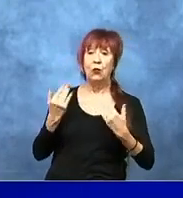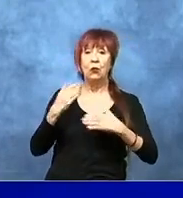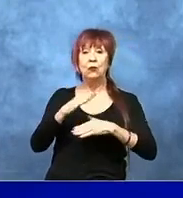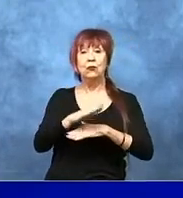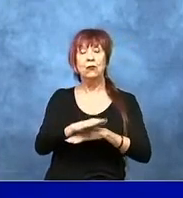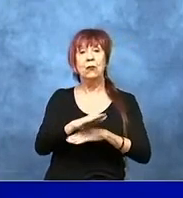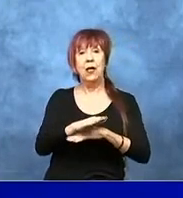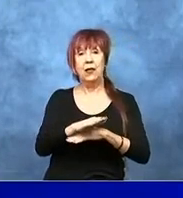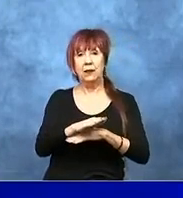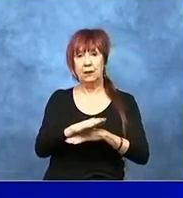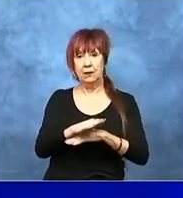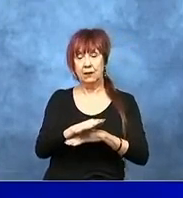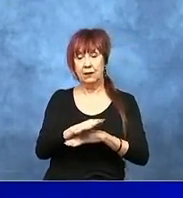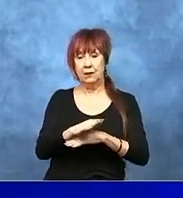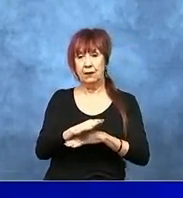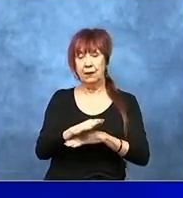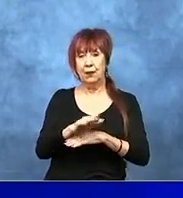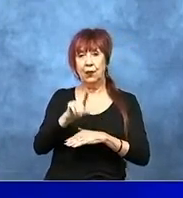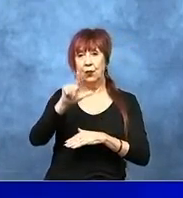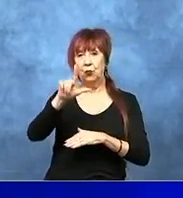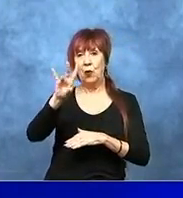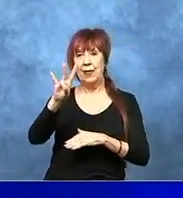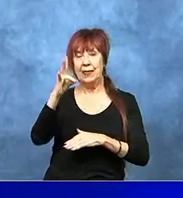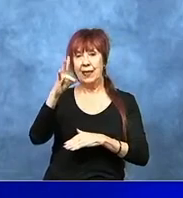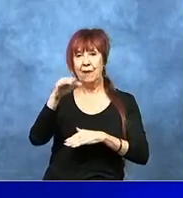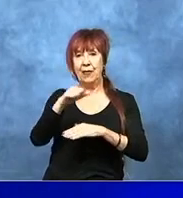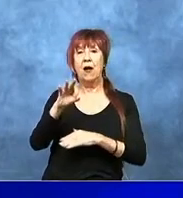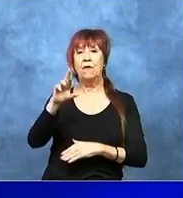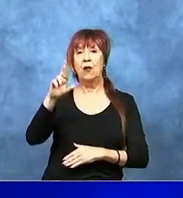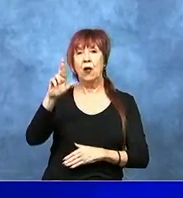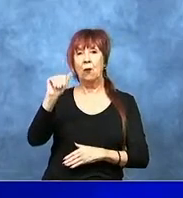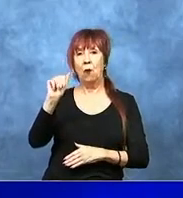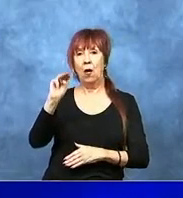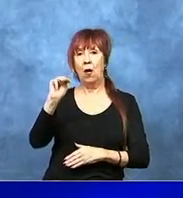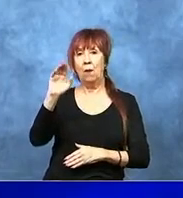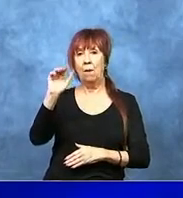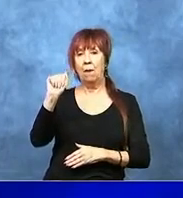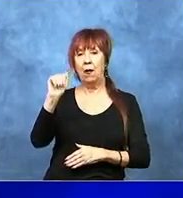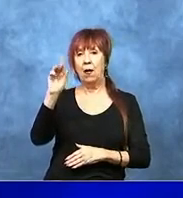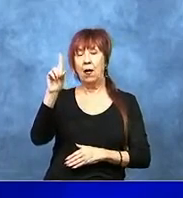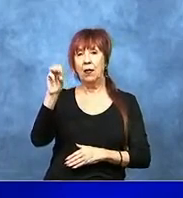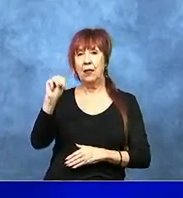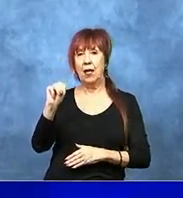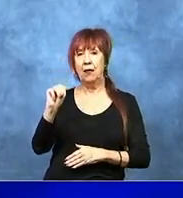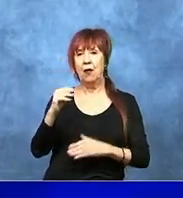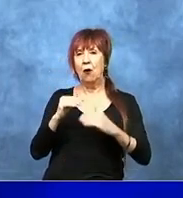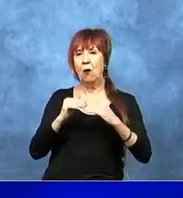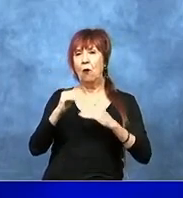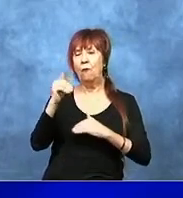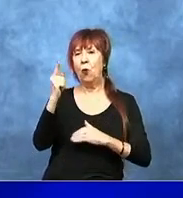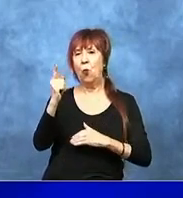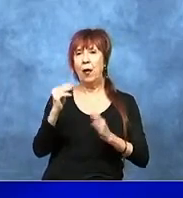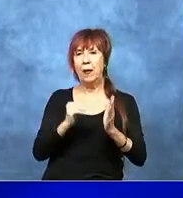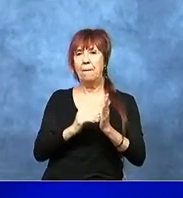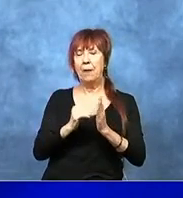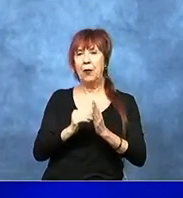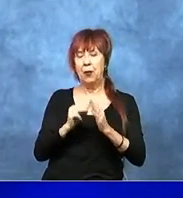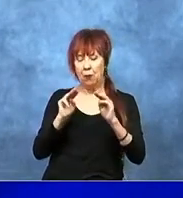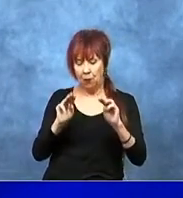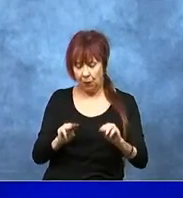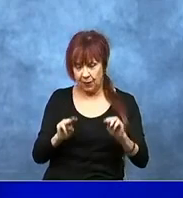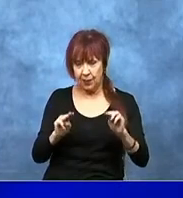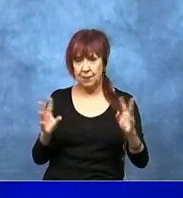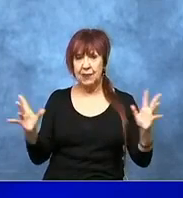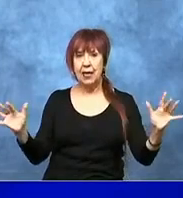is the 27th night of Ramadan, where over 1 billion Muslims gather in sacred